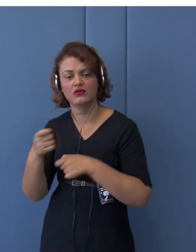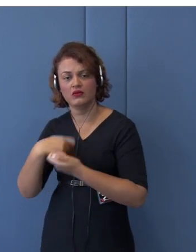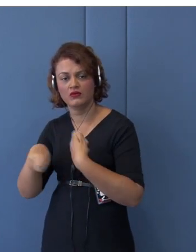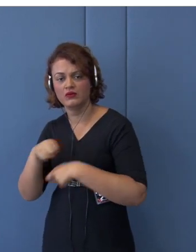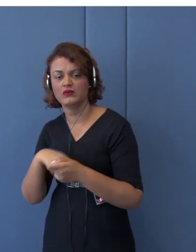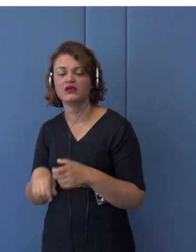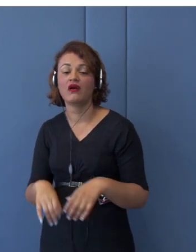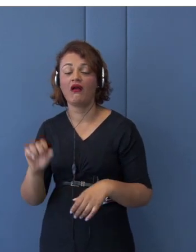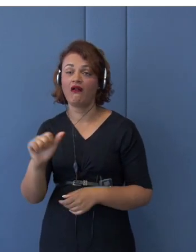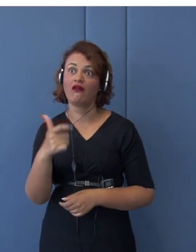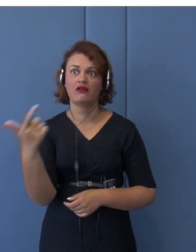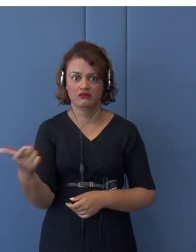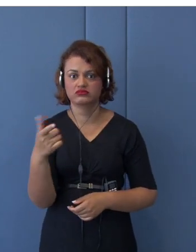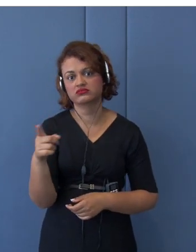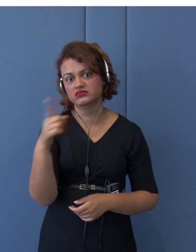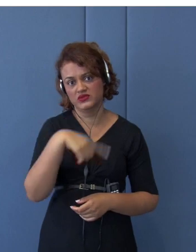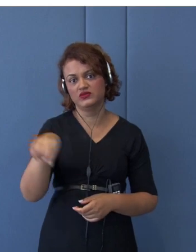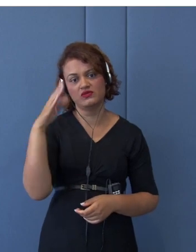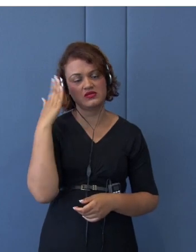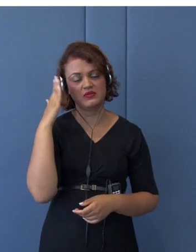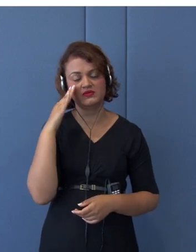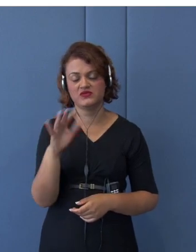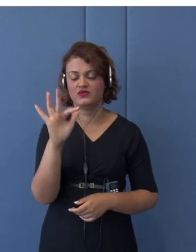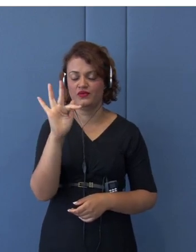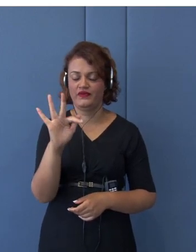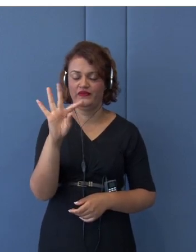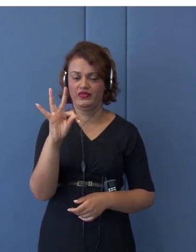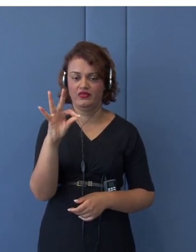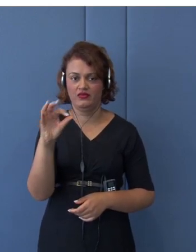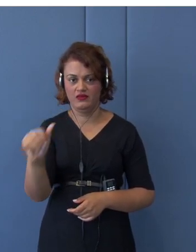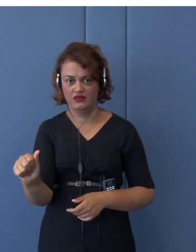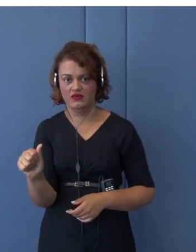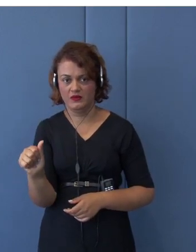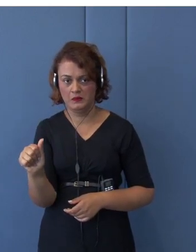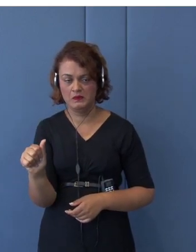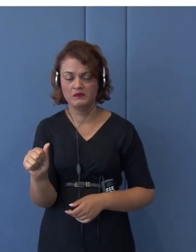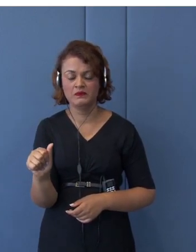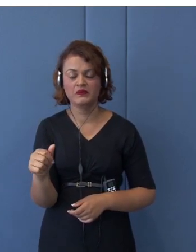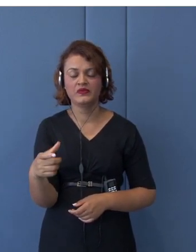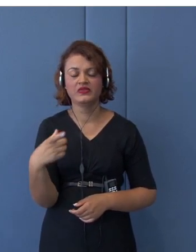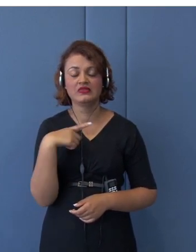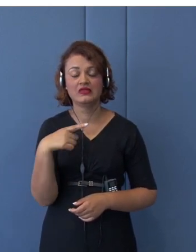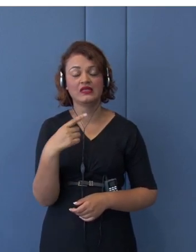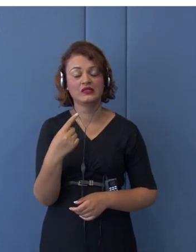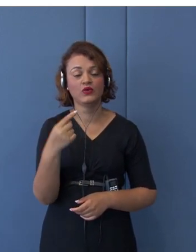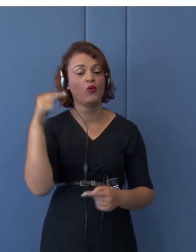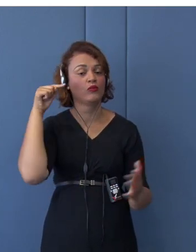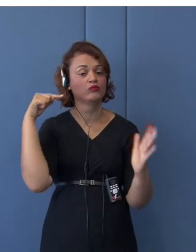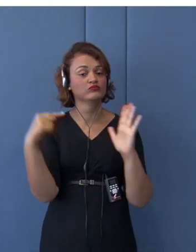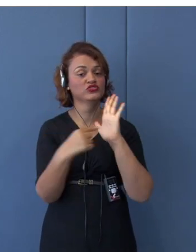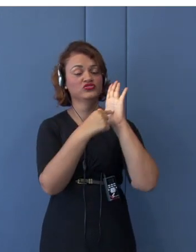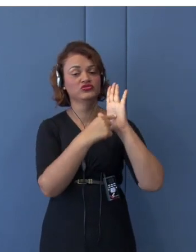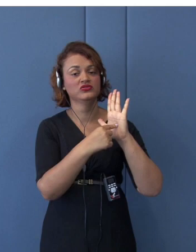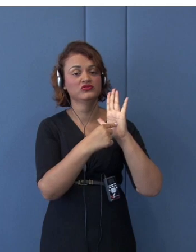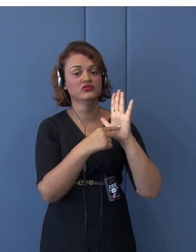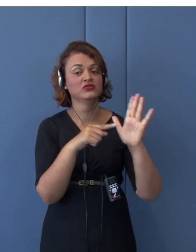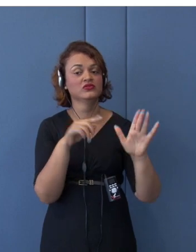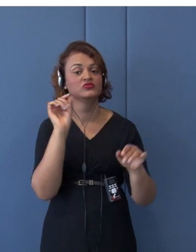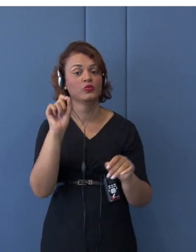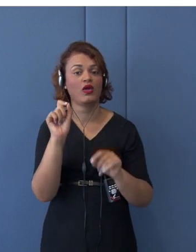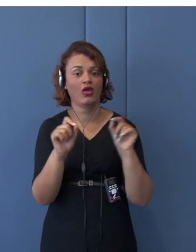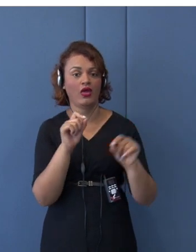portion, you know, the improving market access for goods and services, is always core part